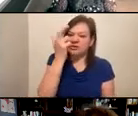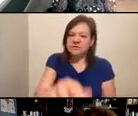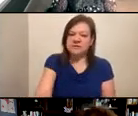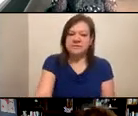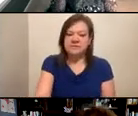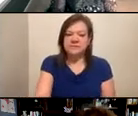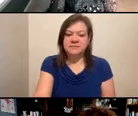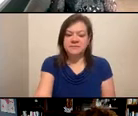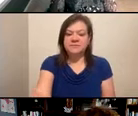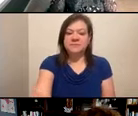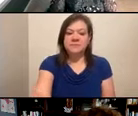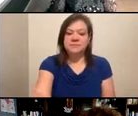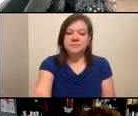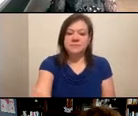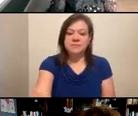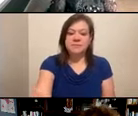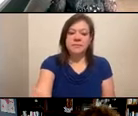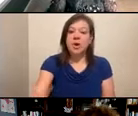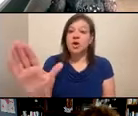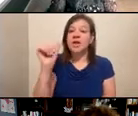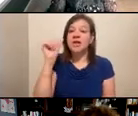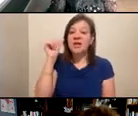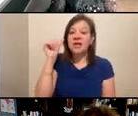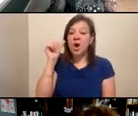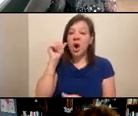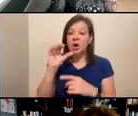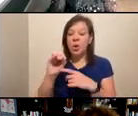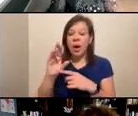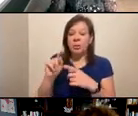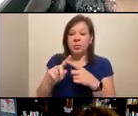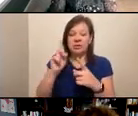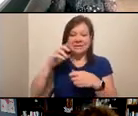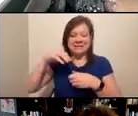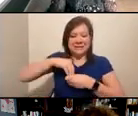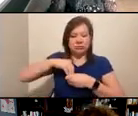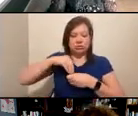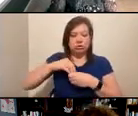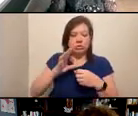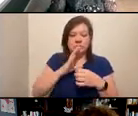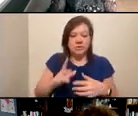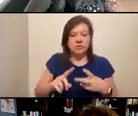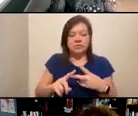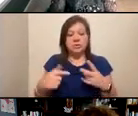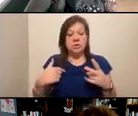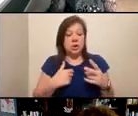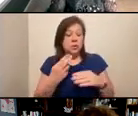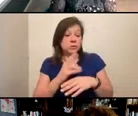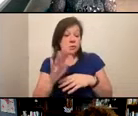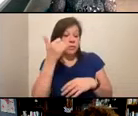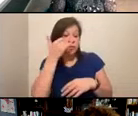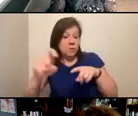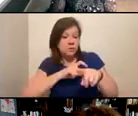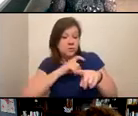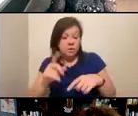The built-in audio output is your computer's internal speakers. You may also use your phone to call in. If you get